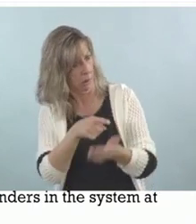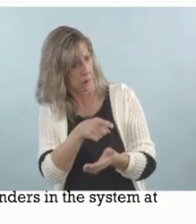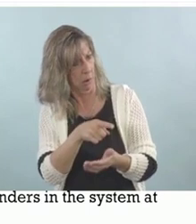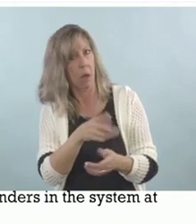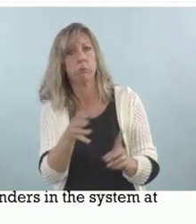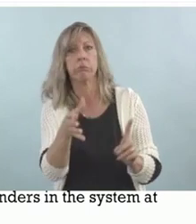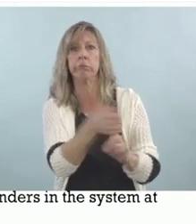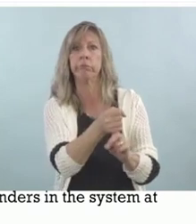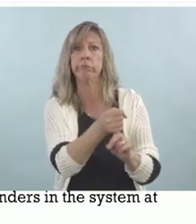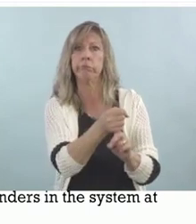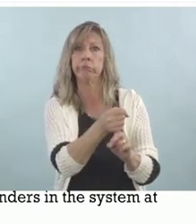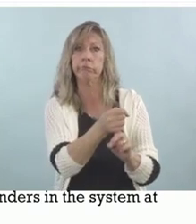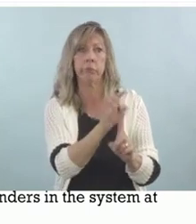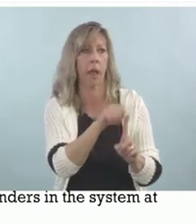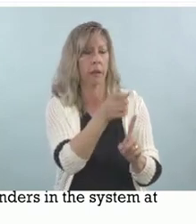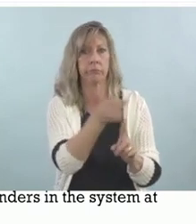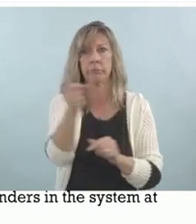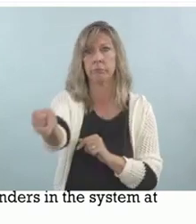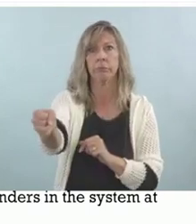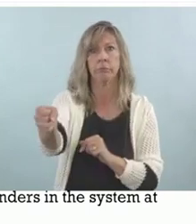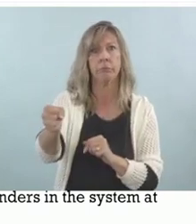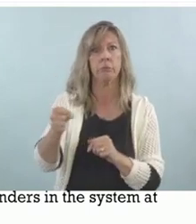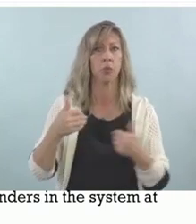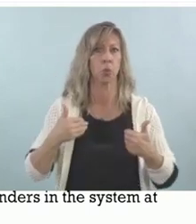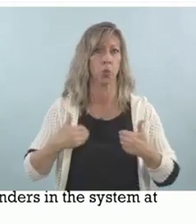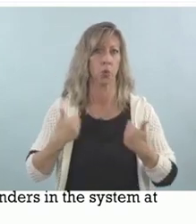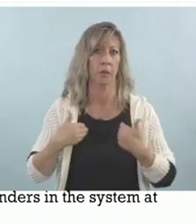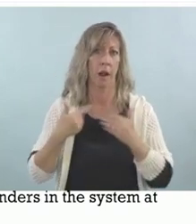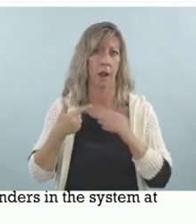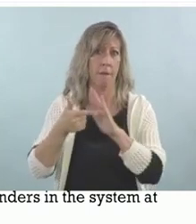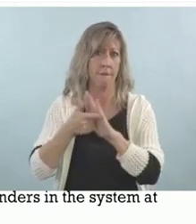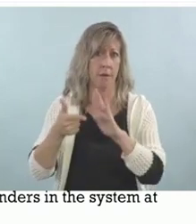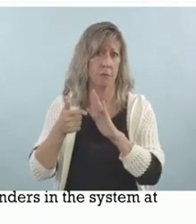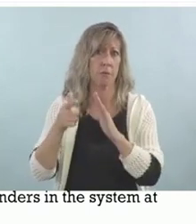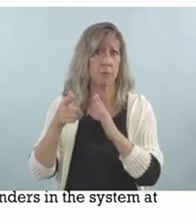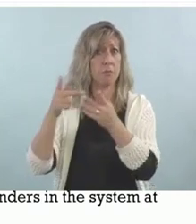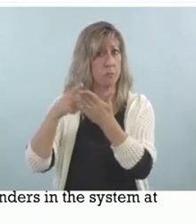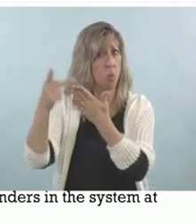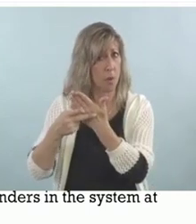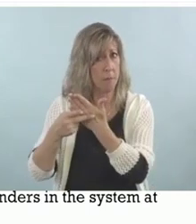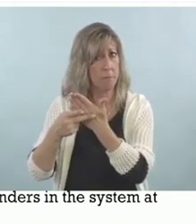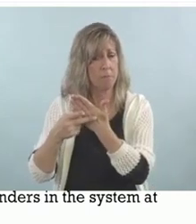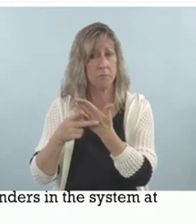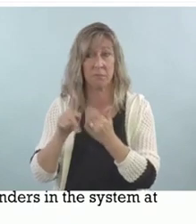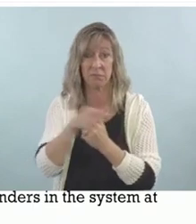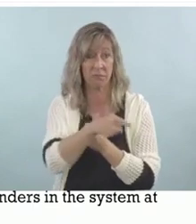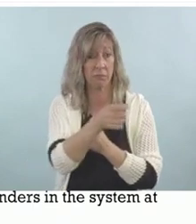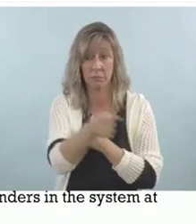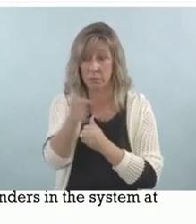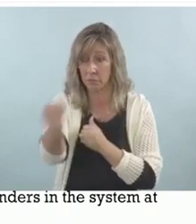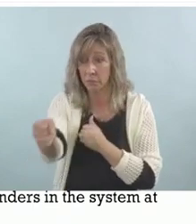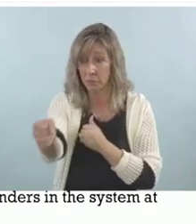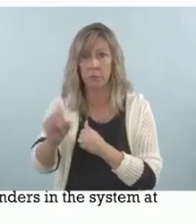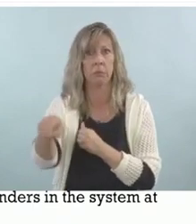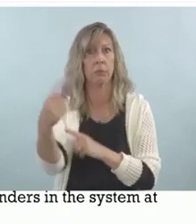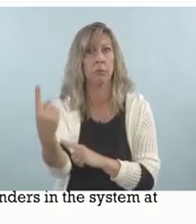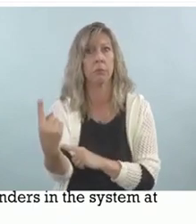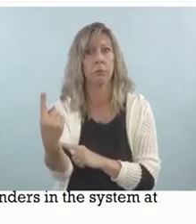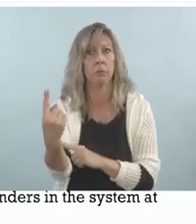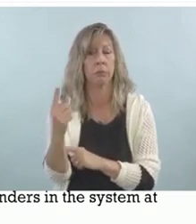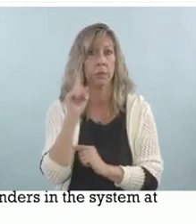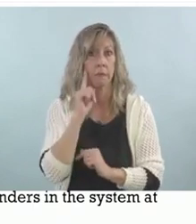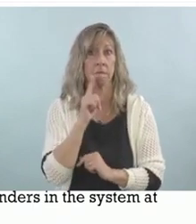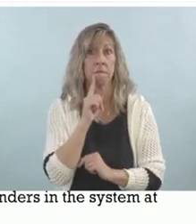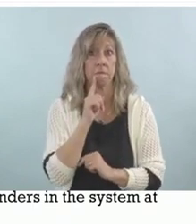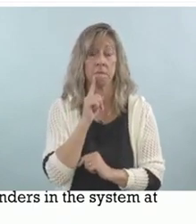in a juvenile offender program. He was the only deaf person in that program. He